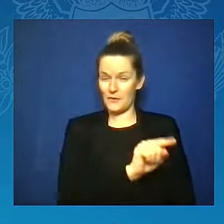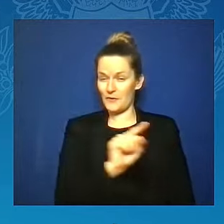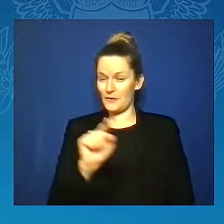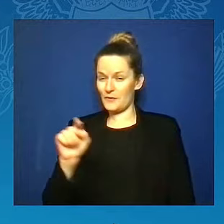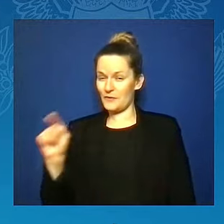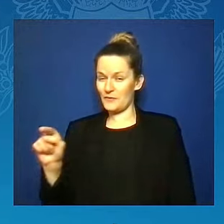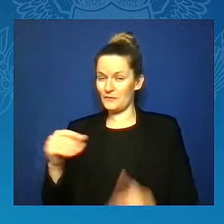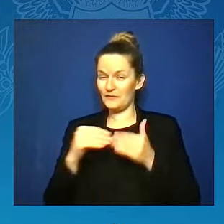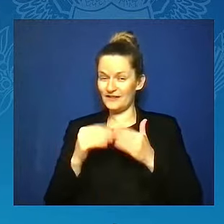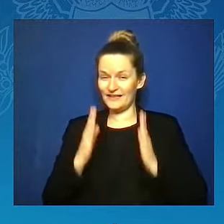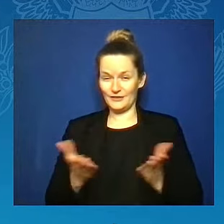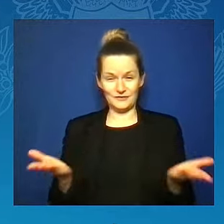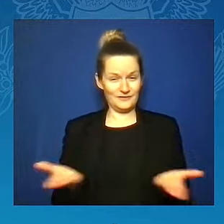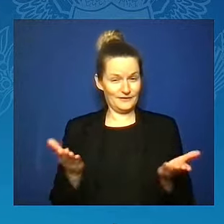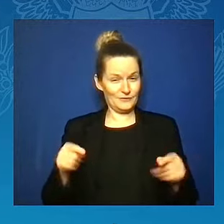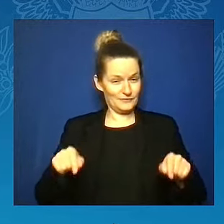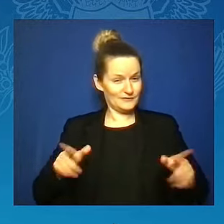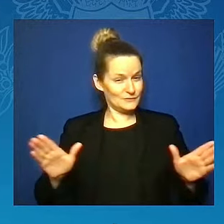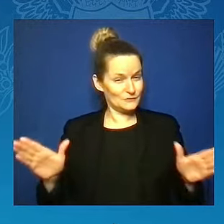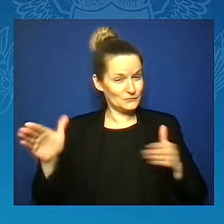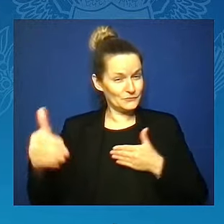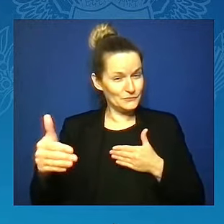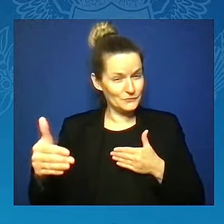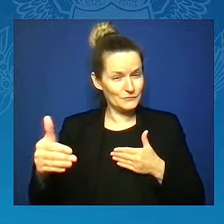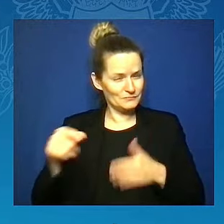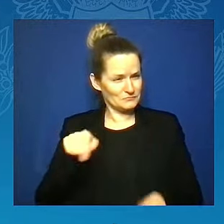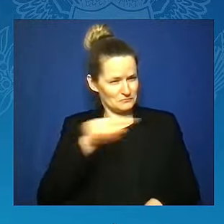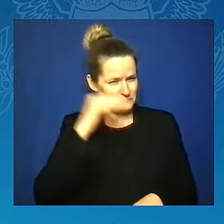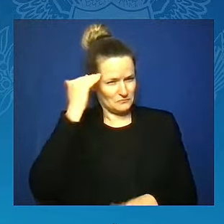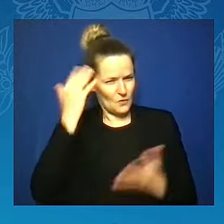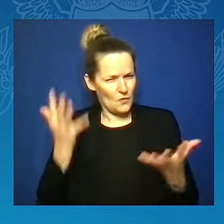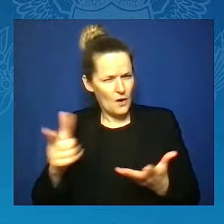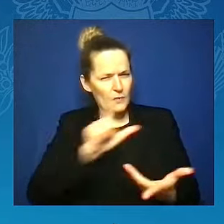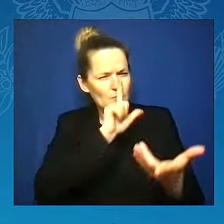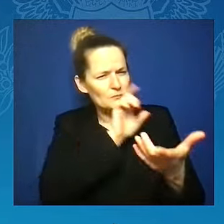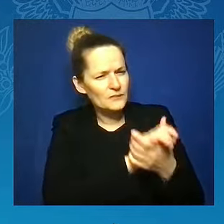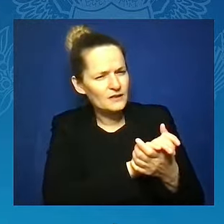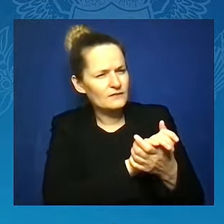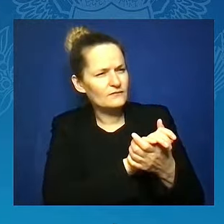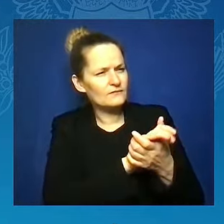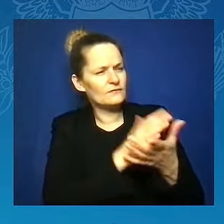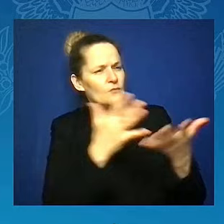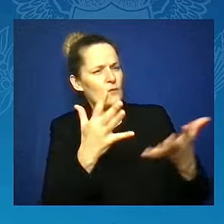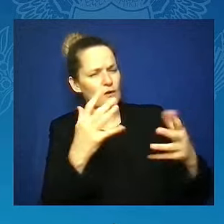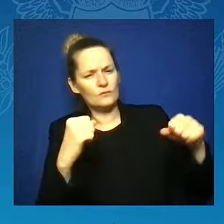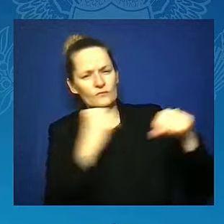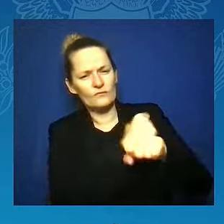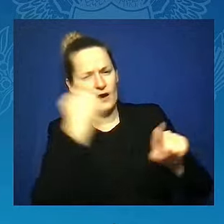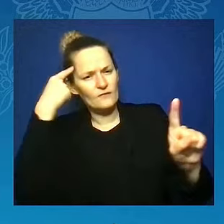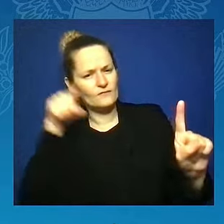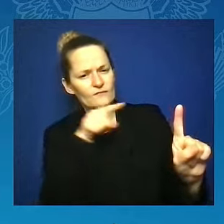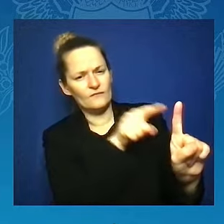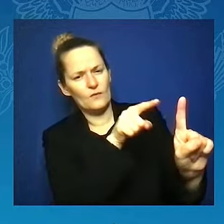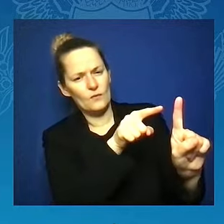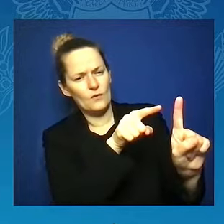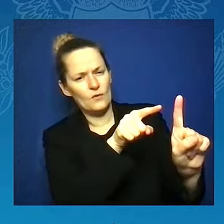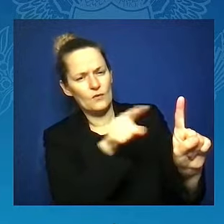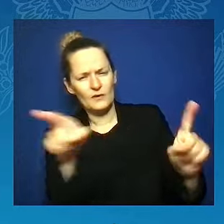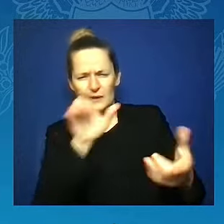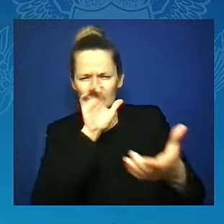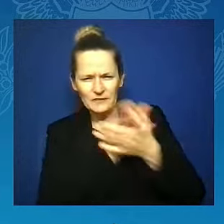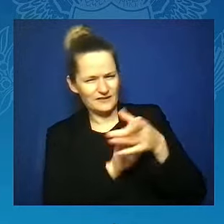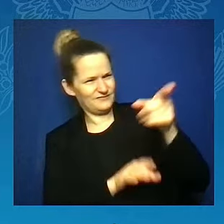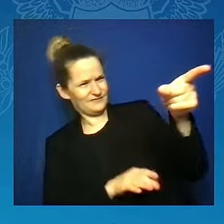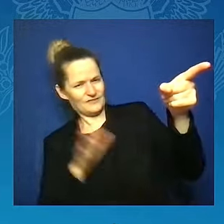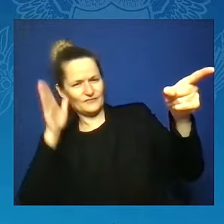for. We here believe in a future where, for example, everyone has affordable health